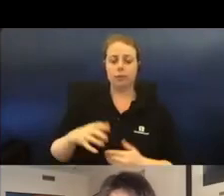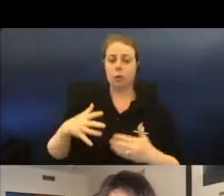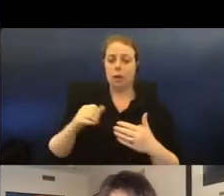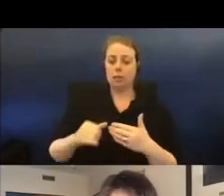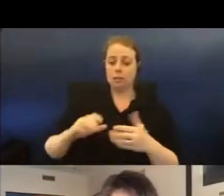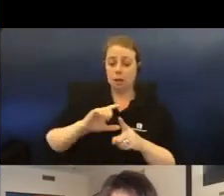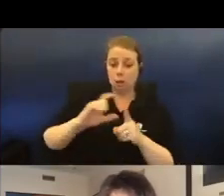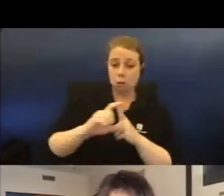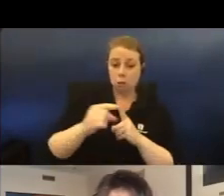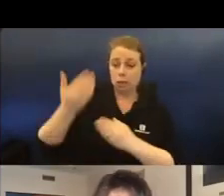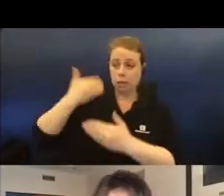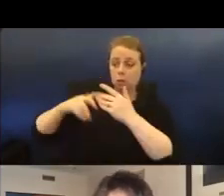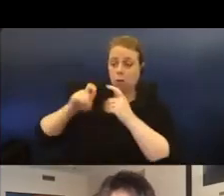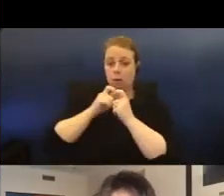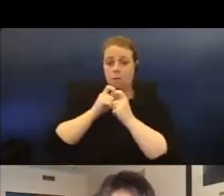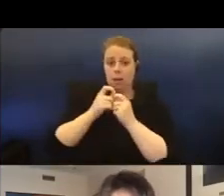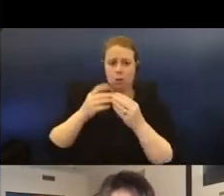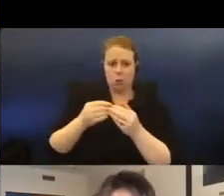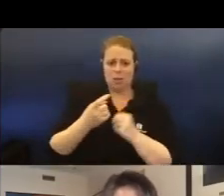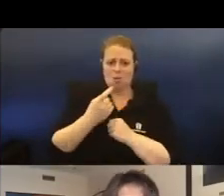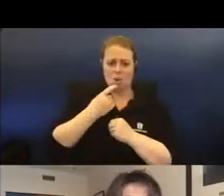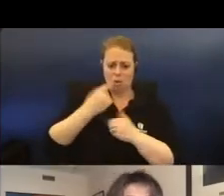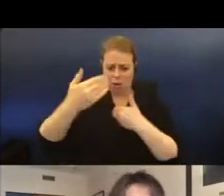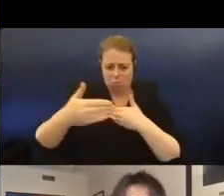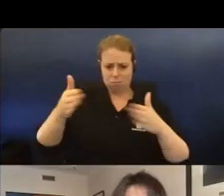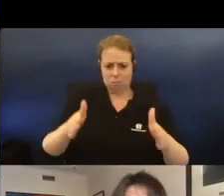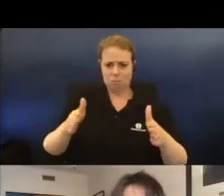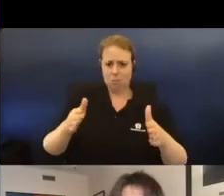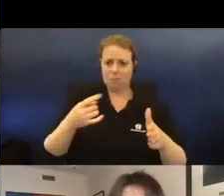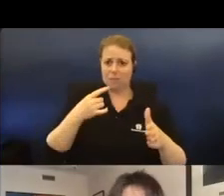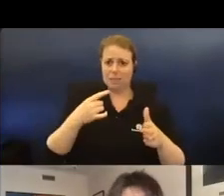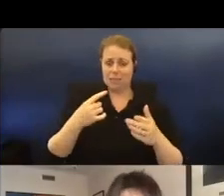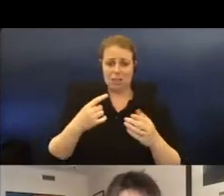values against this concrete object symbolising just the opposite.